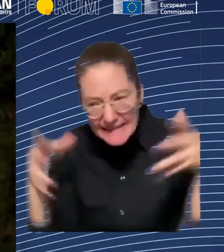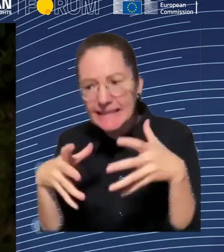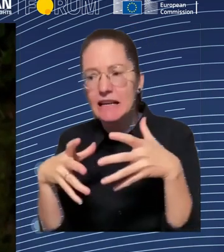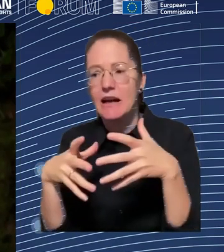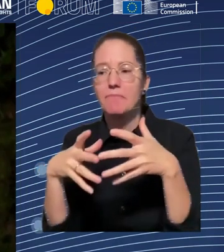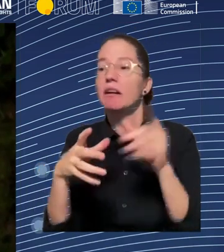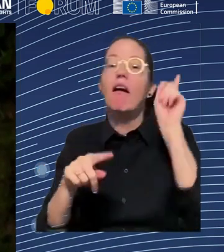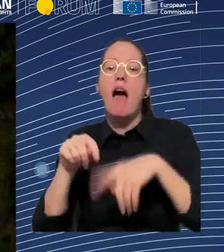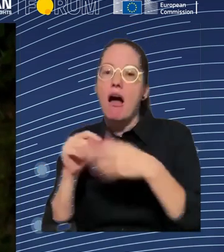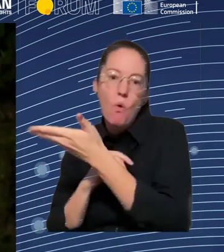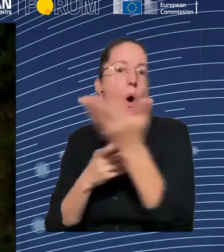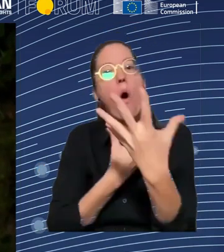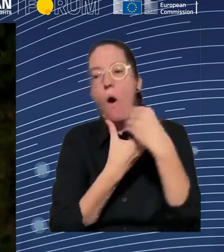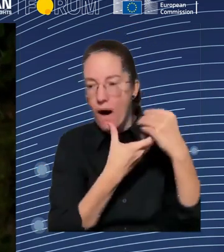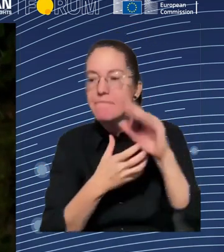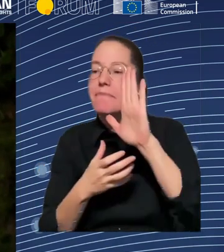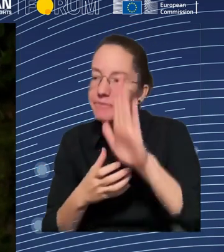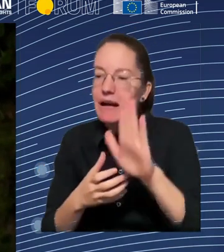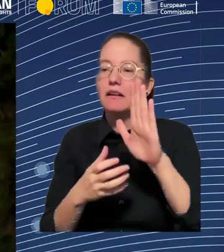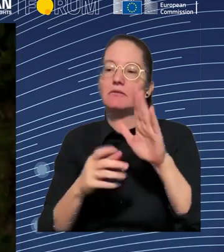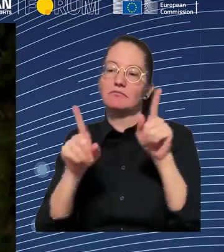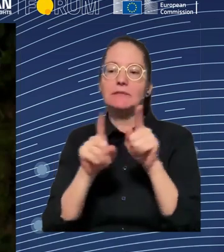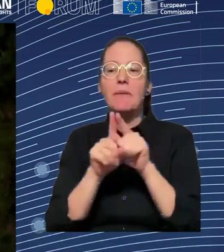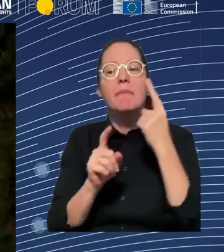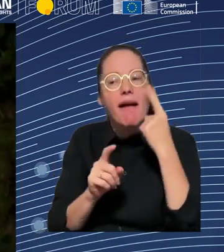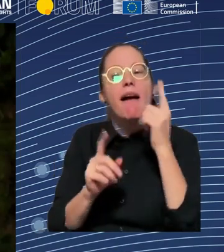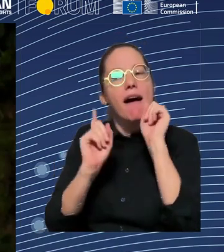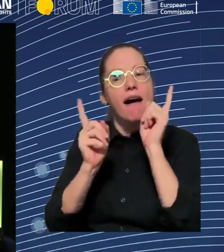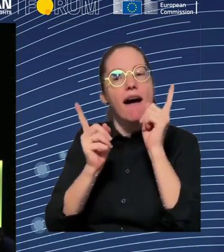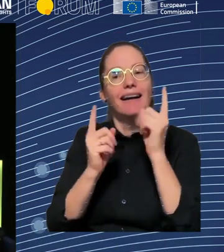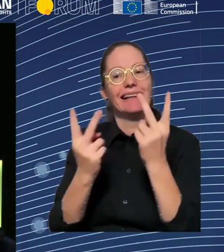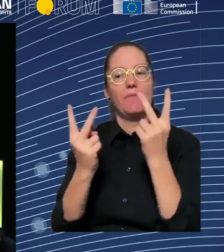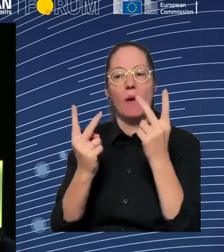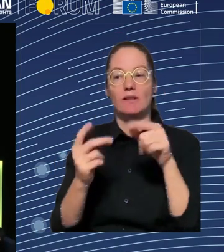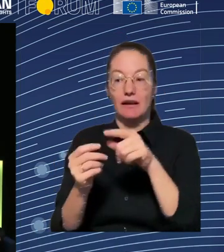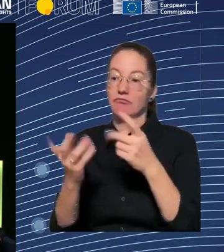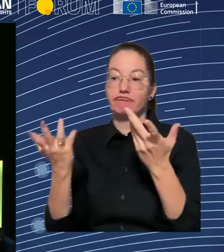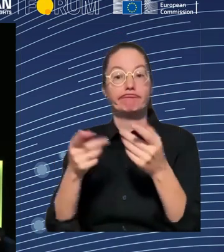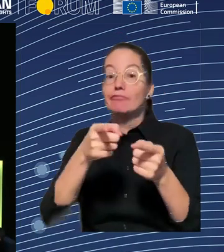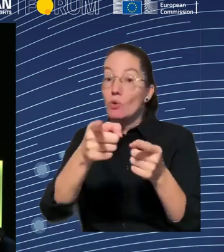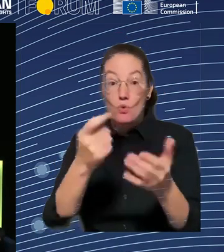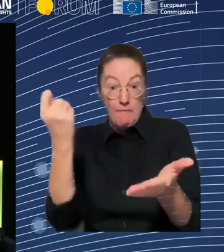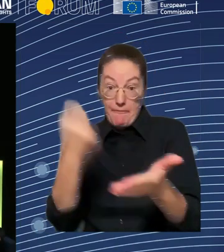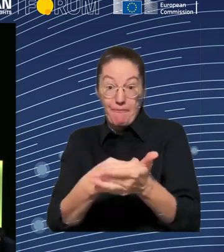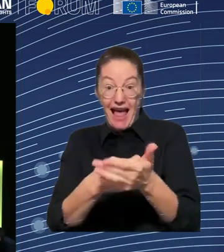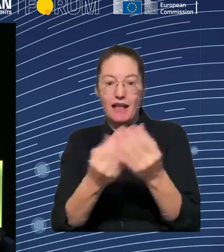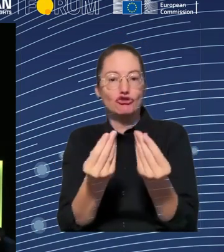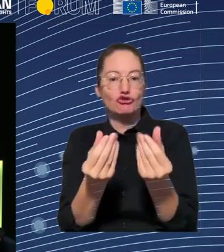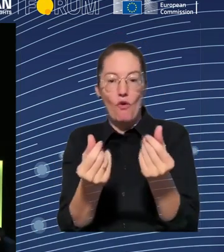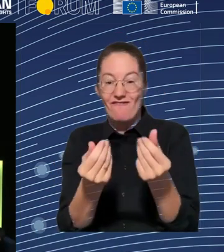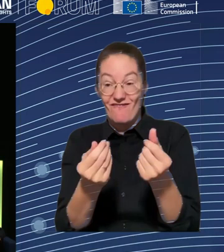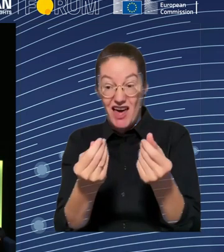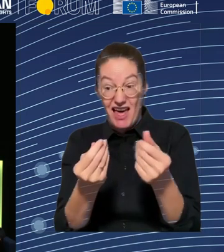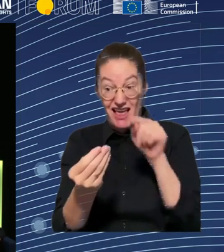that's precisely where that kind of knowledge of the workplace comes in, where actually then also, you know, trust is built, that win-win situation that